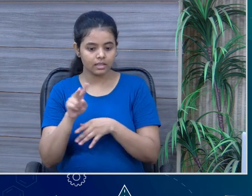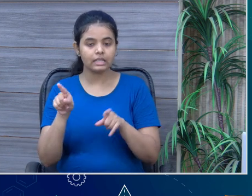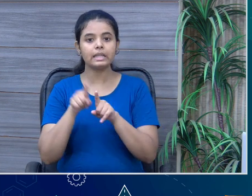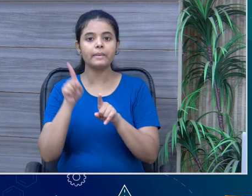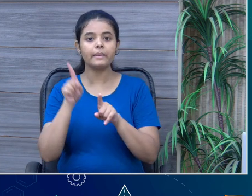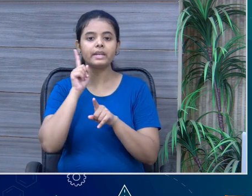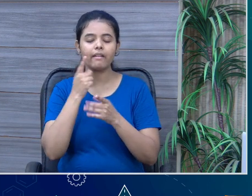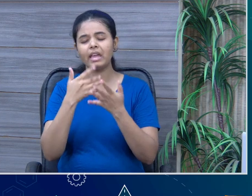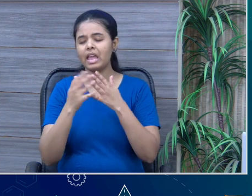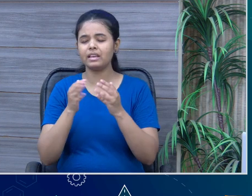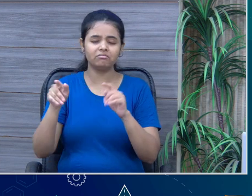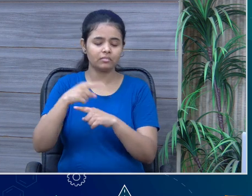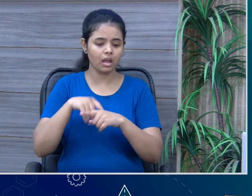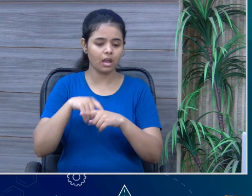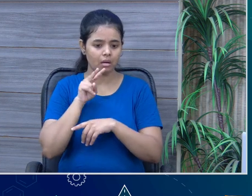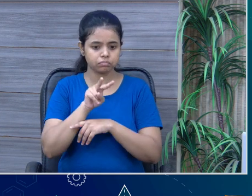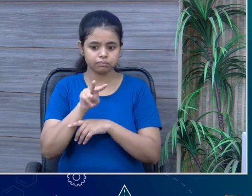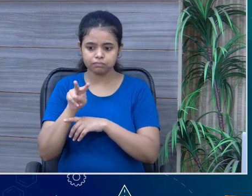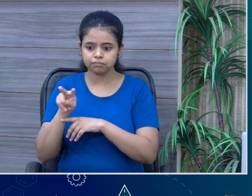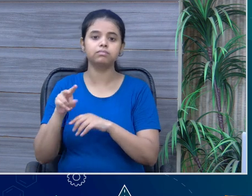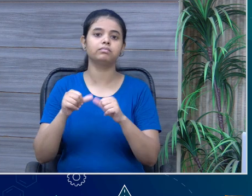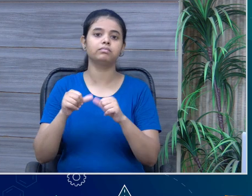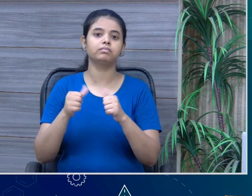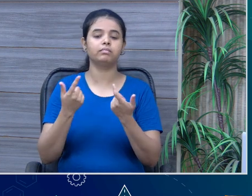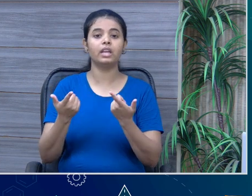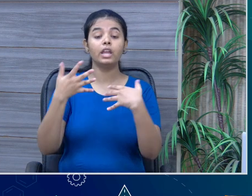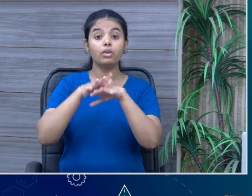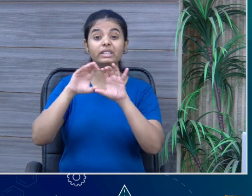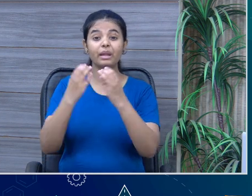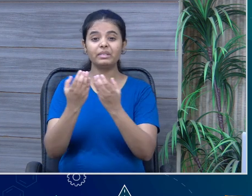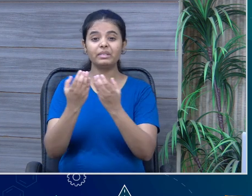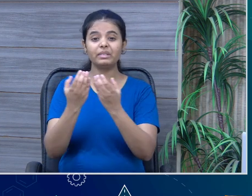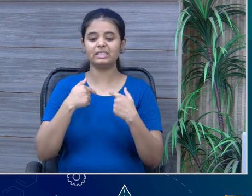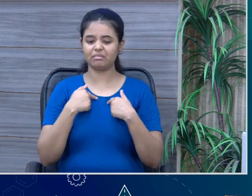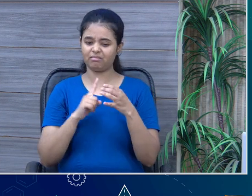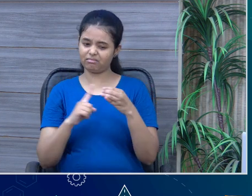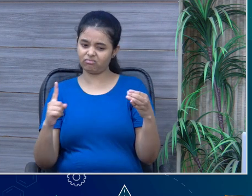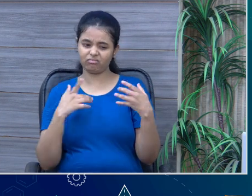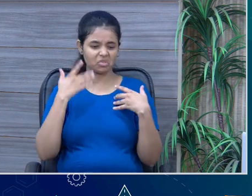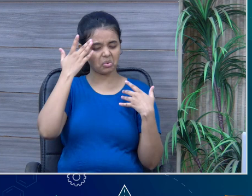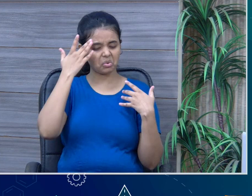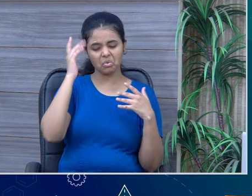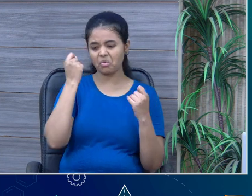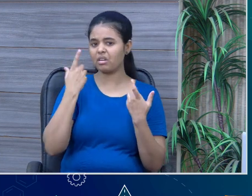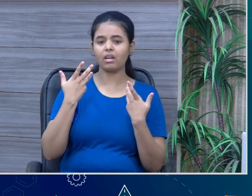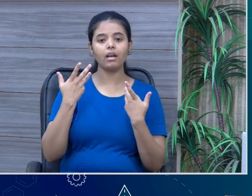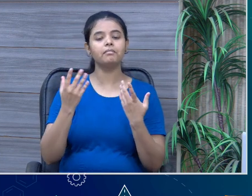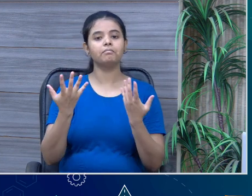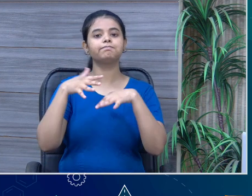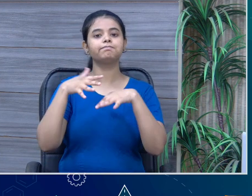a part of the inclusive setup, they don't think that we are different, or we don't So,